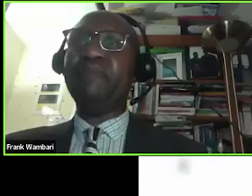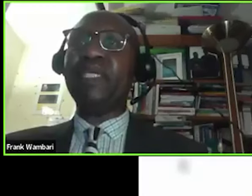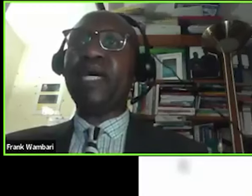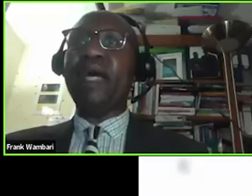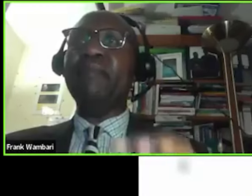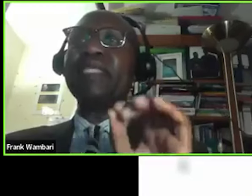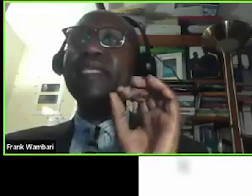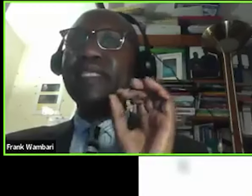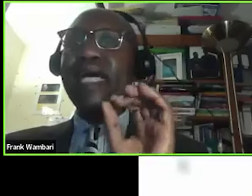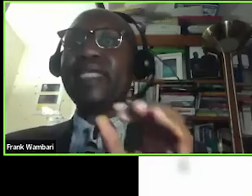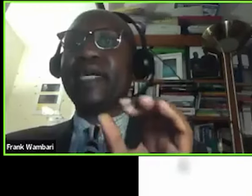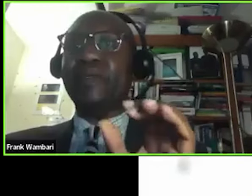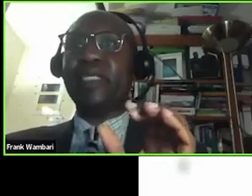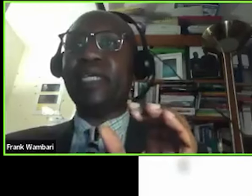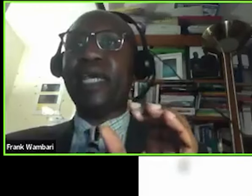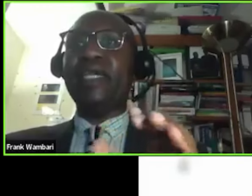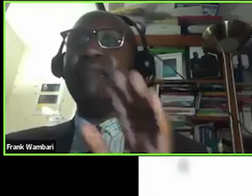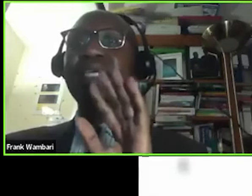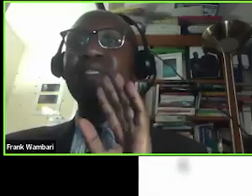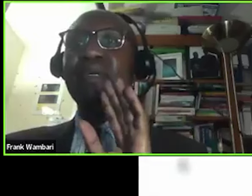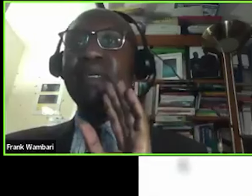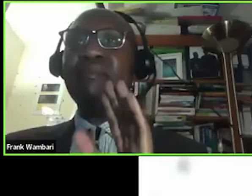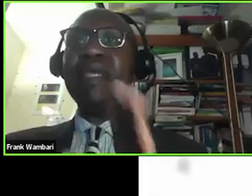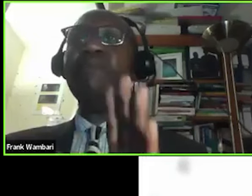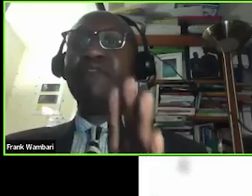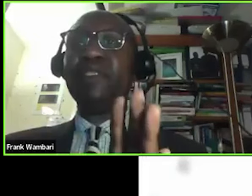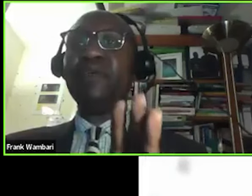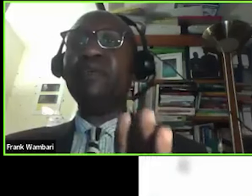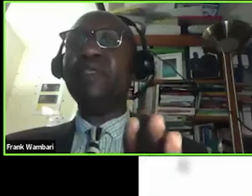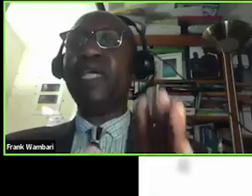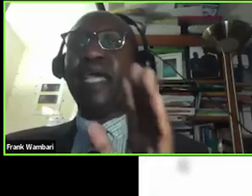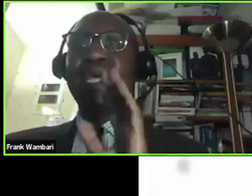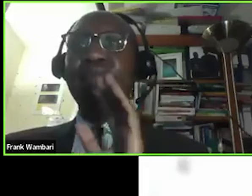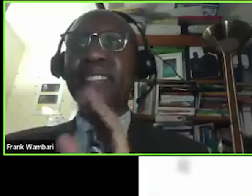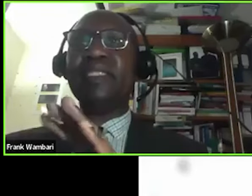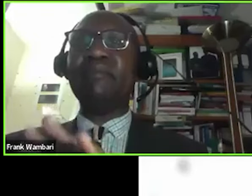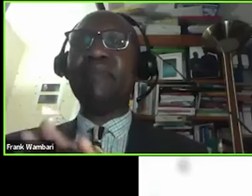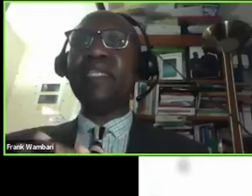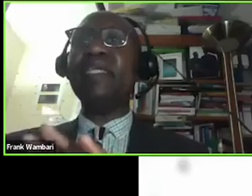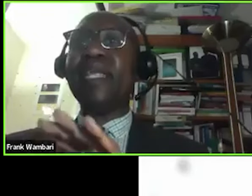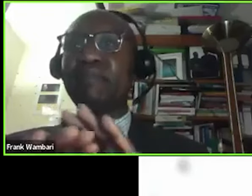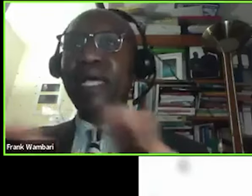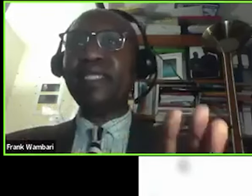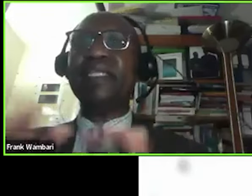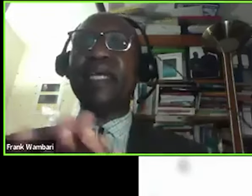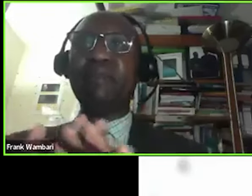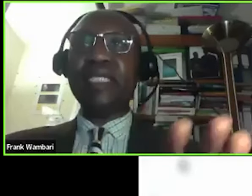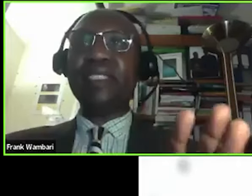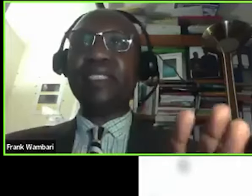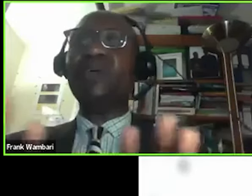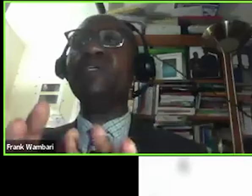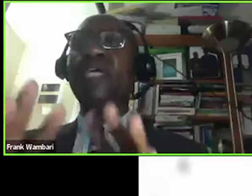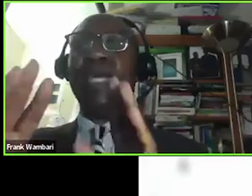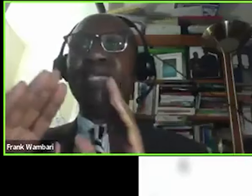job i must start out and i must remain professional and i must remain non-biased non